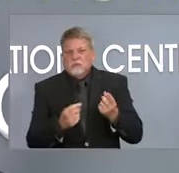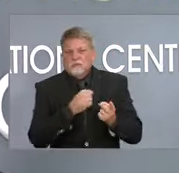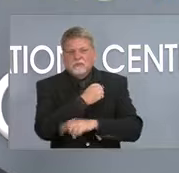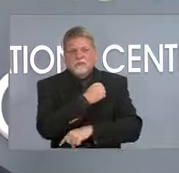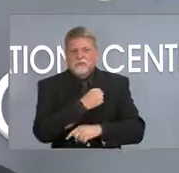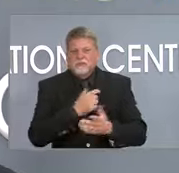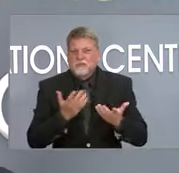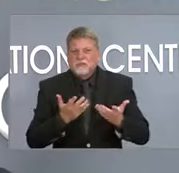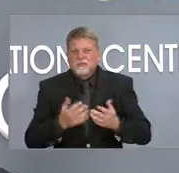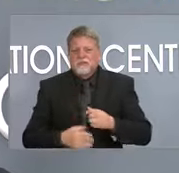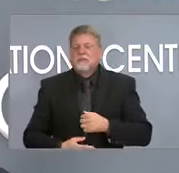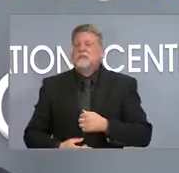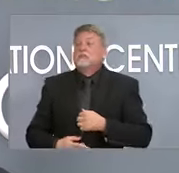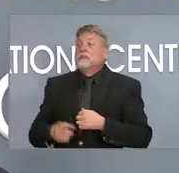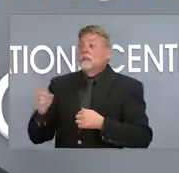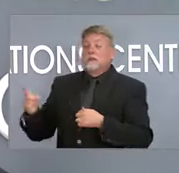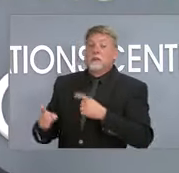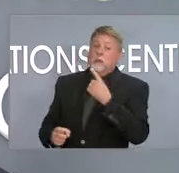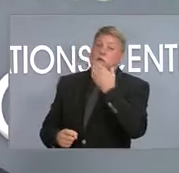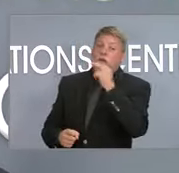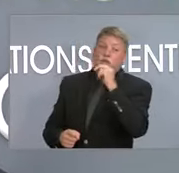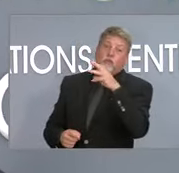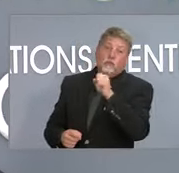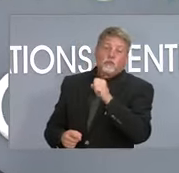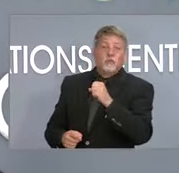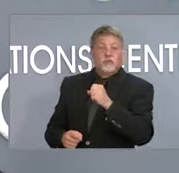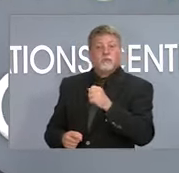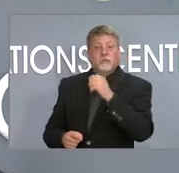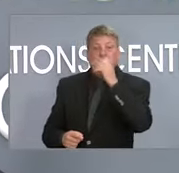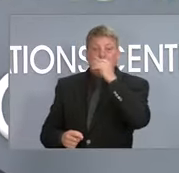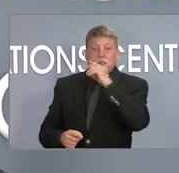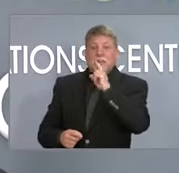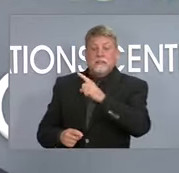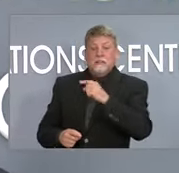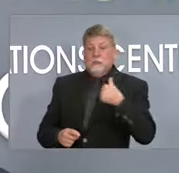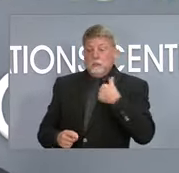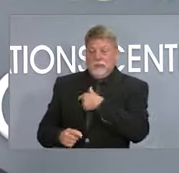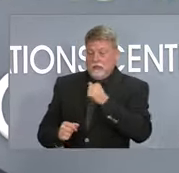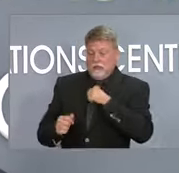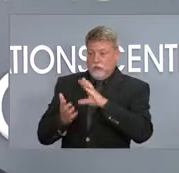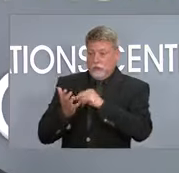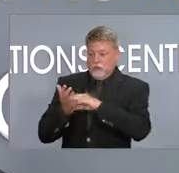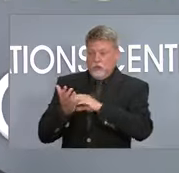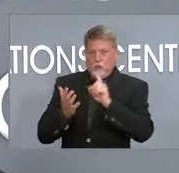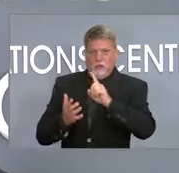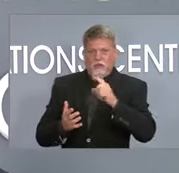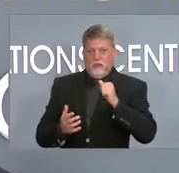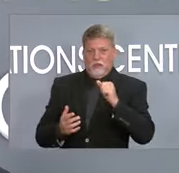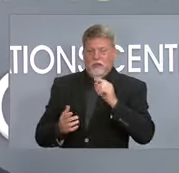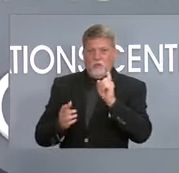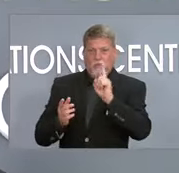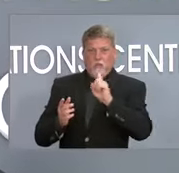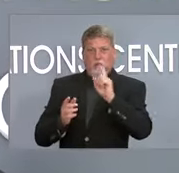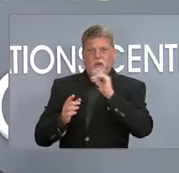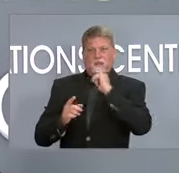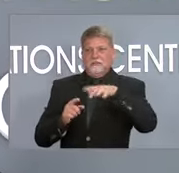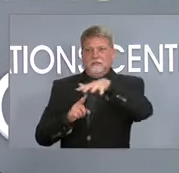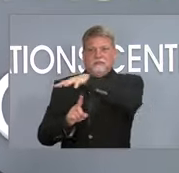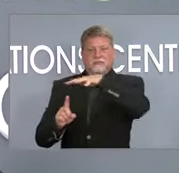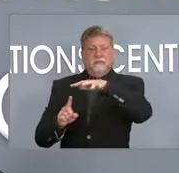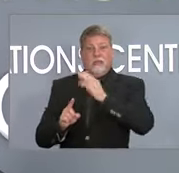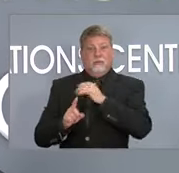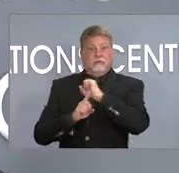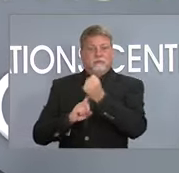pushing people to do it is that you can find out more easily where you are. And clearly in our law enforcement